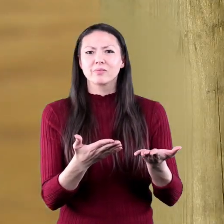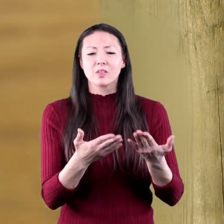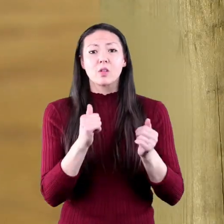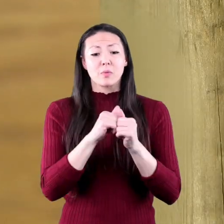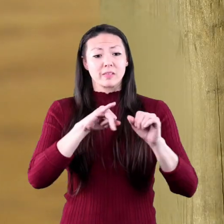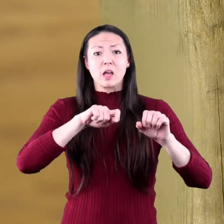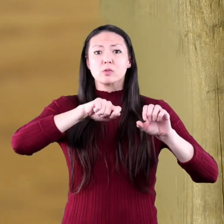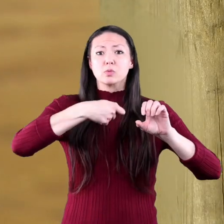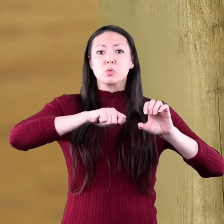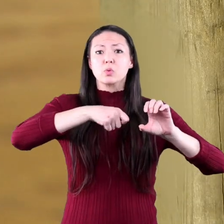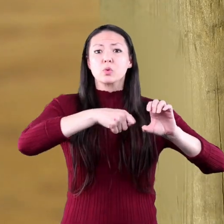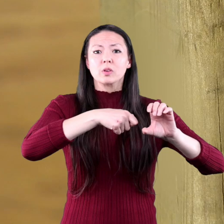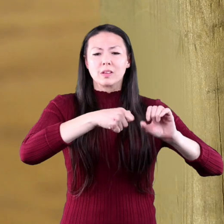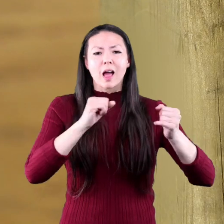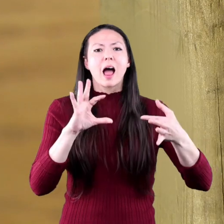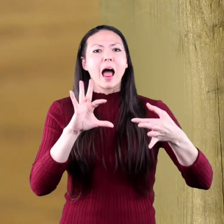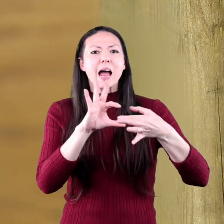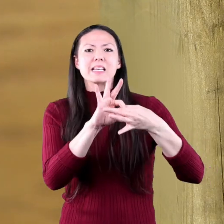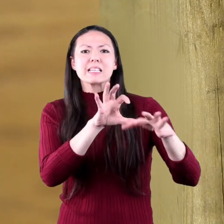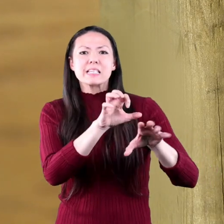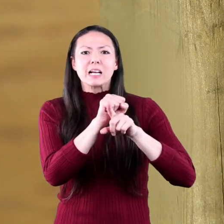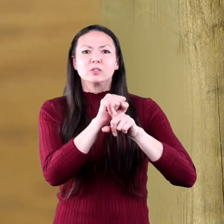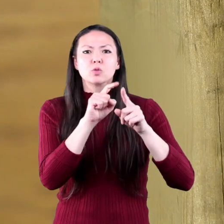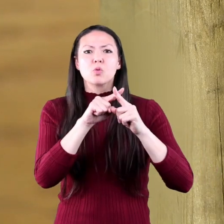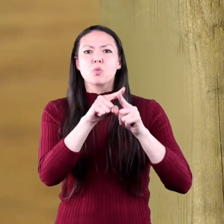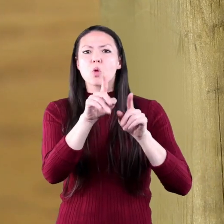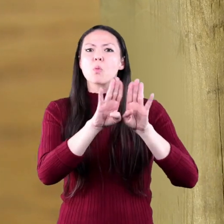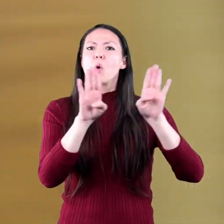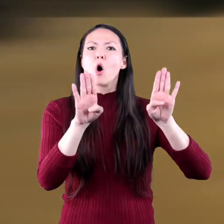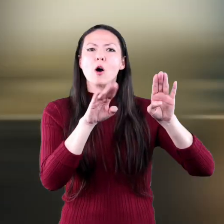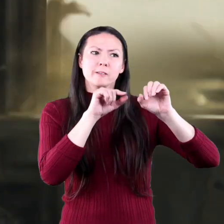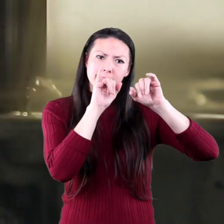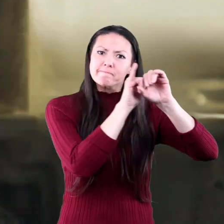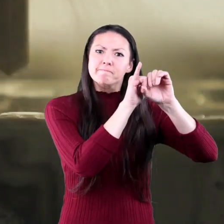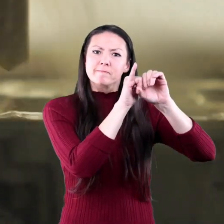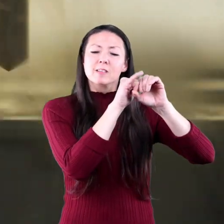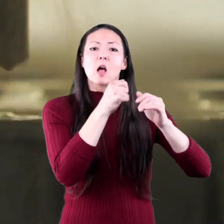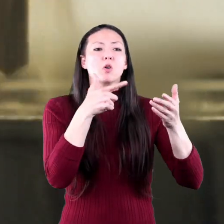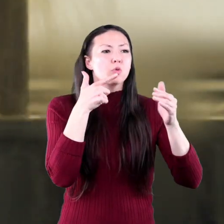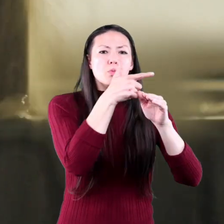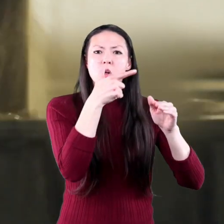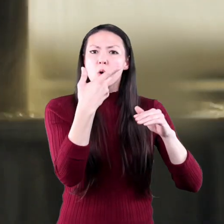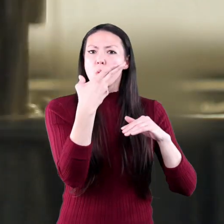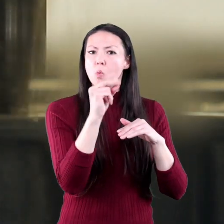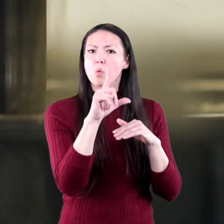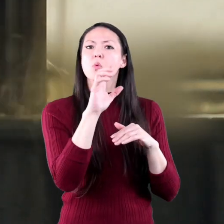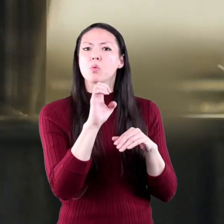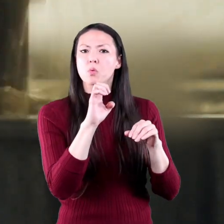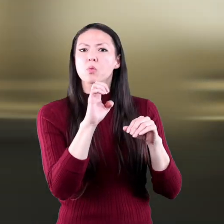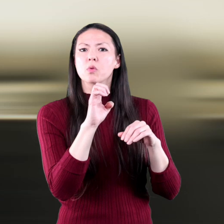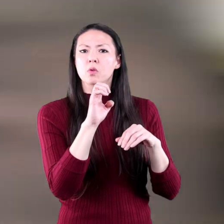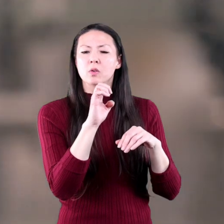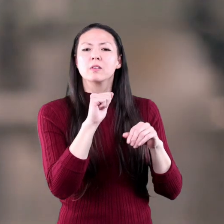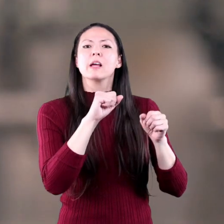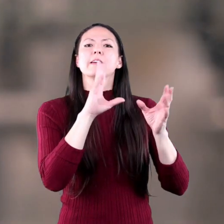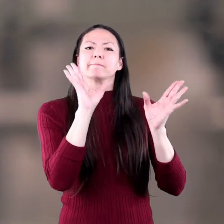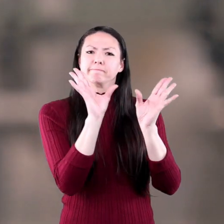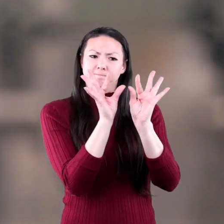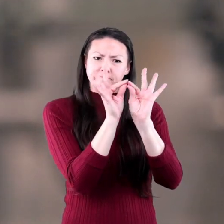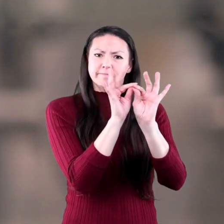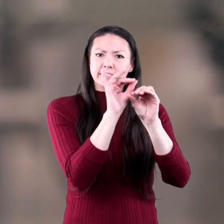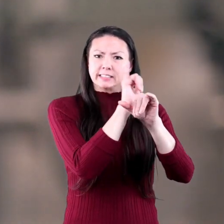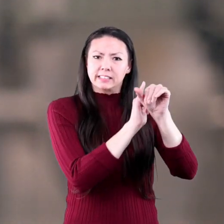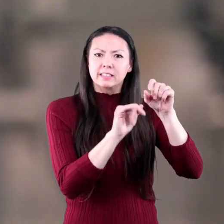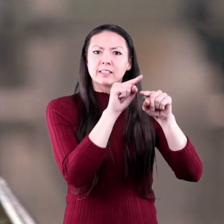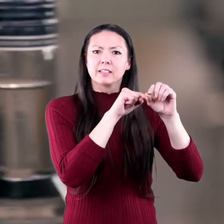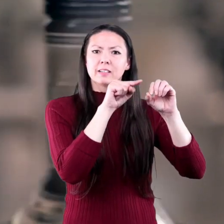With the screw, I can attach things to a wall. I can drill a hole. I can seal a